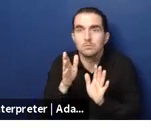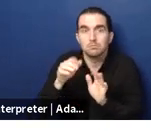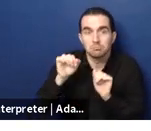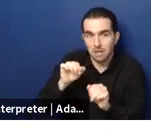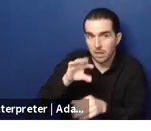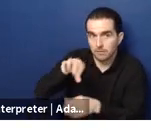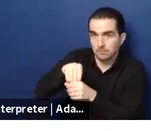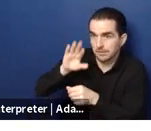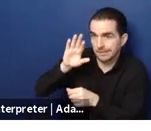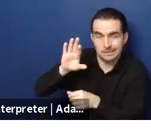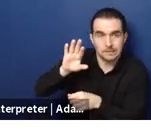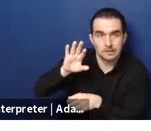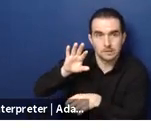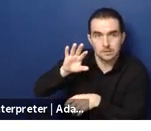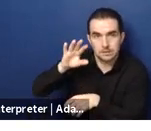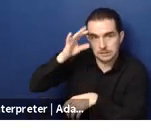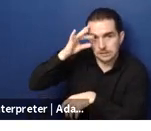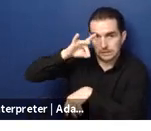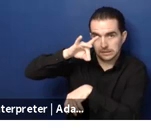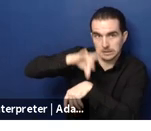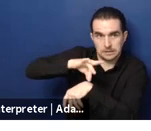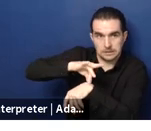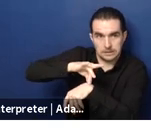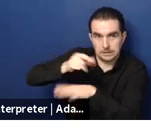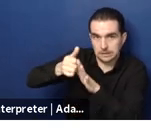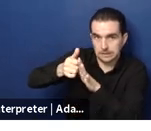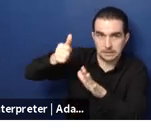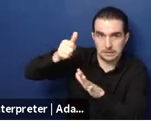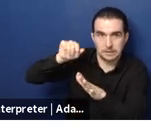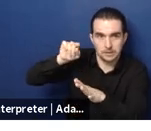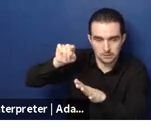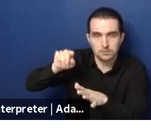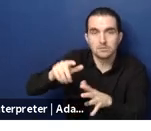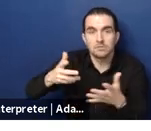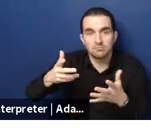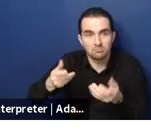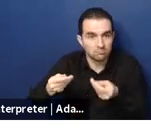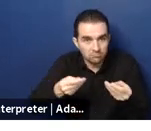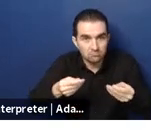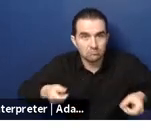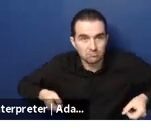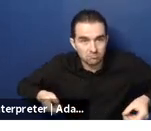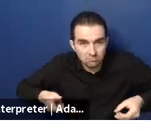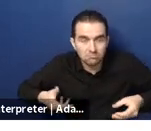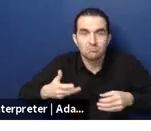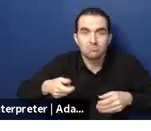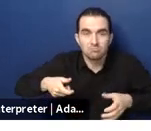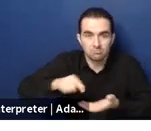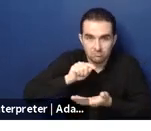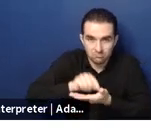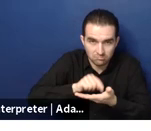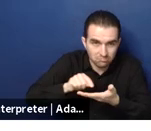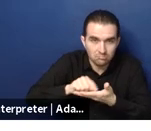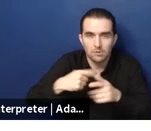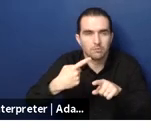assessment um and so through the universal health coverage scheme the money goes through to the local authority who